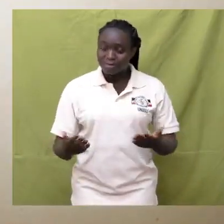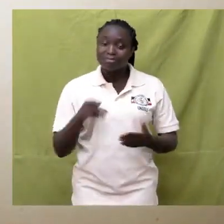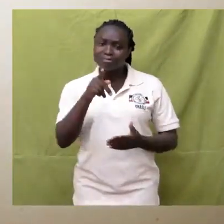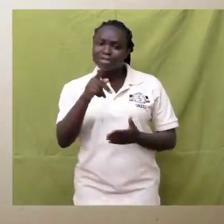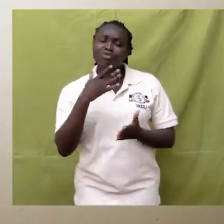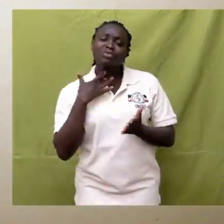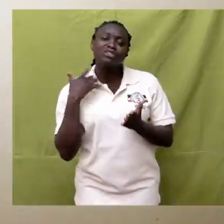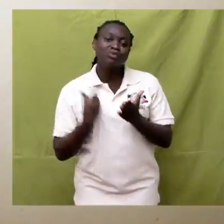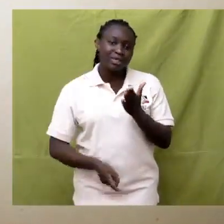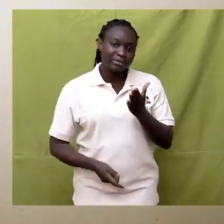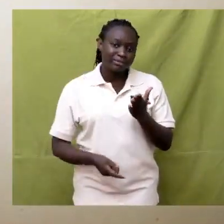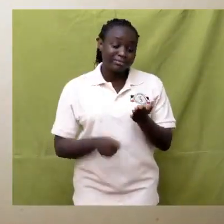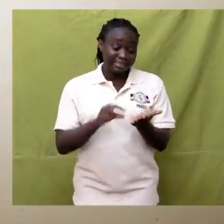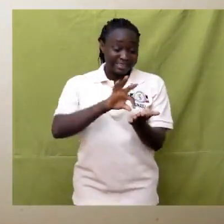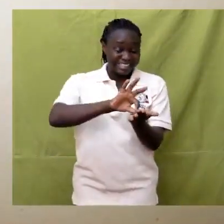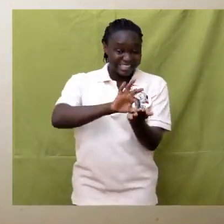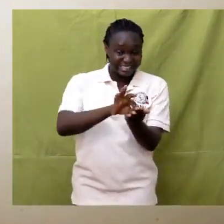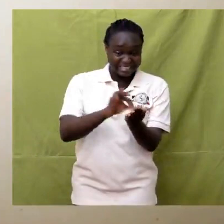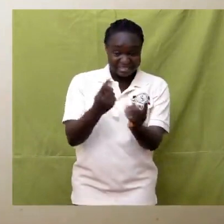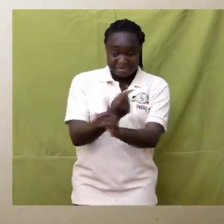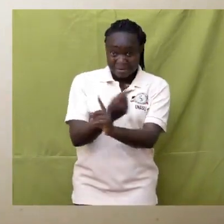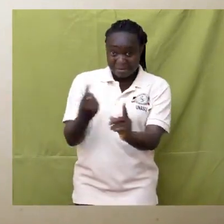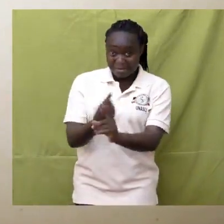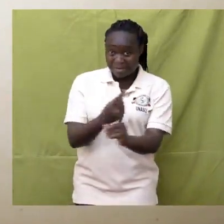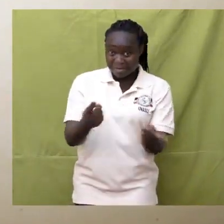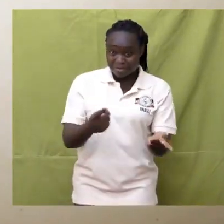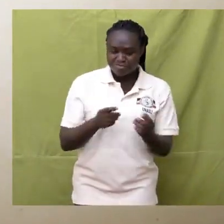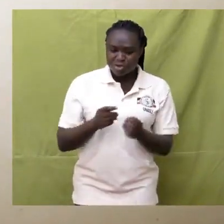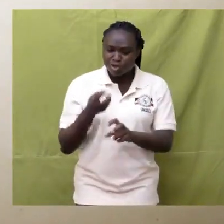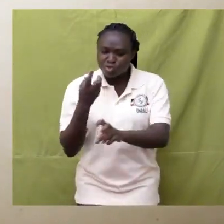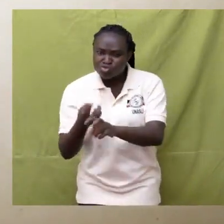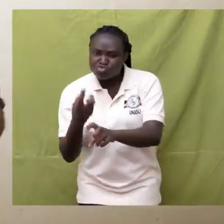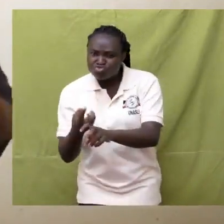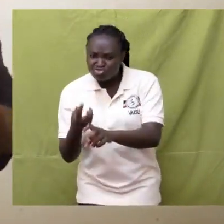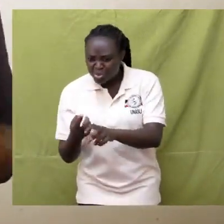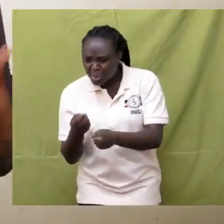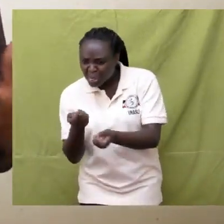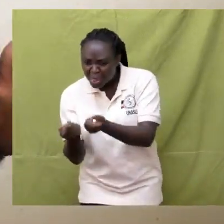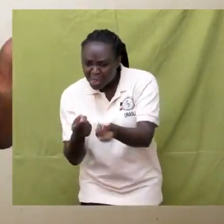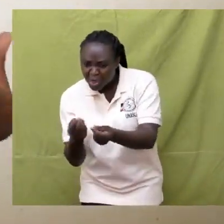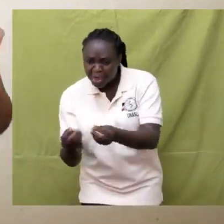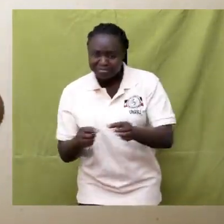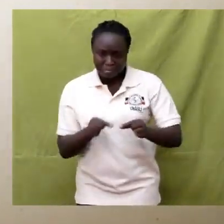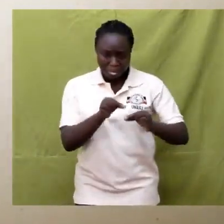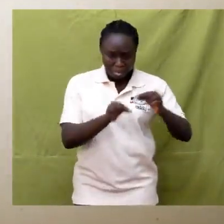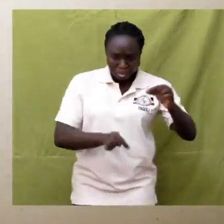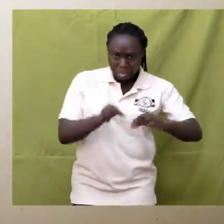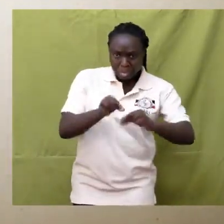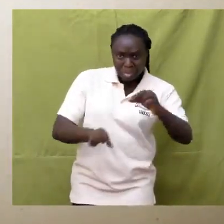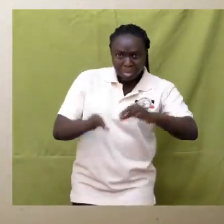seeds, some small stones, sticks,